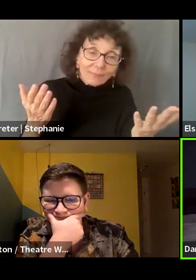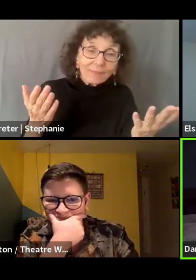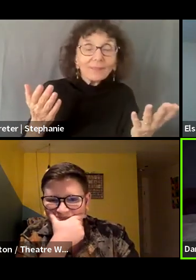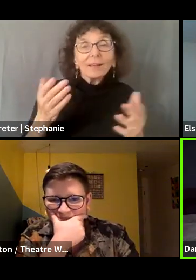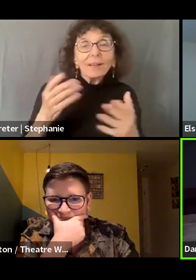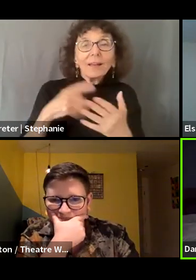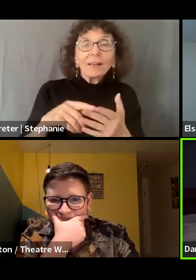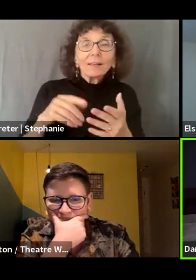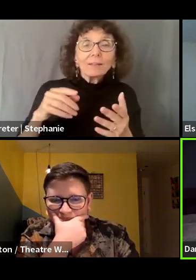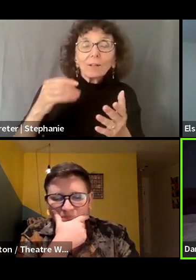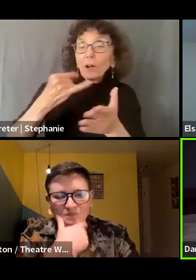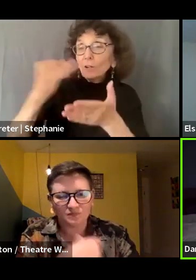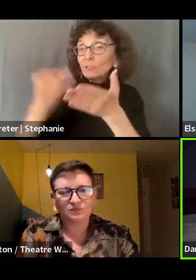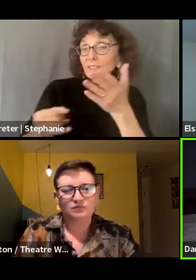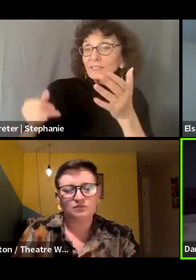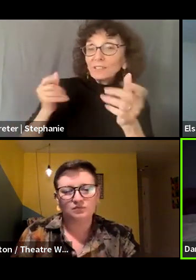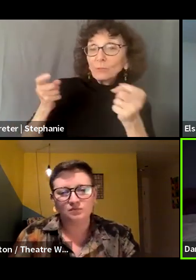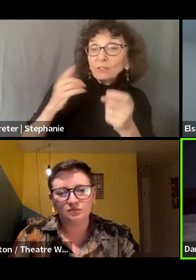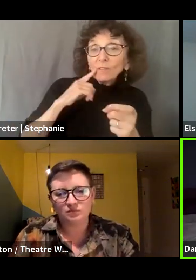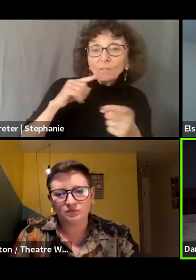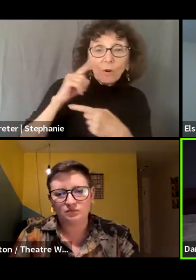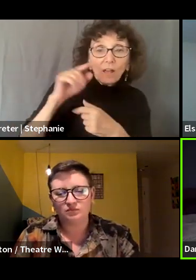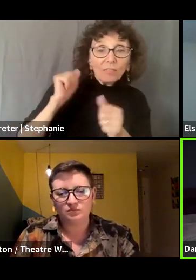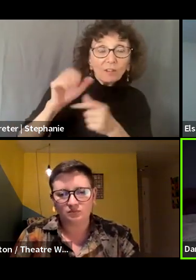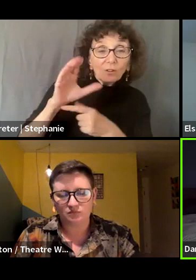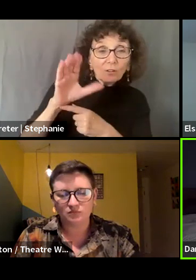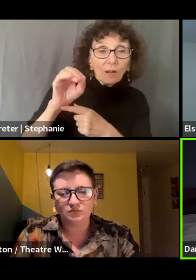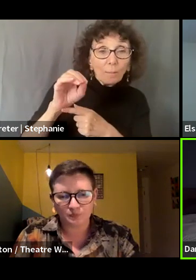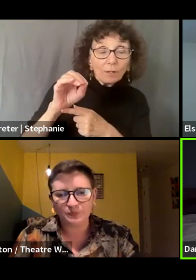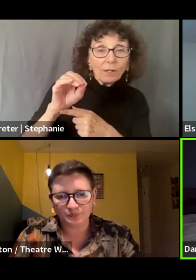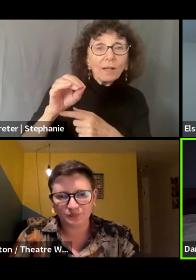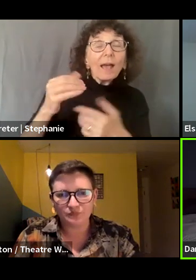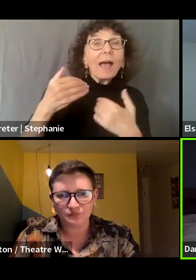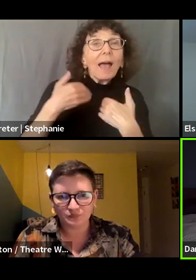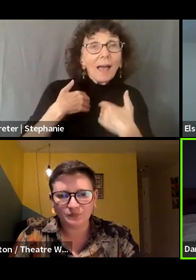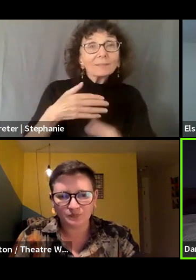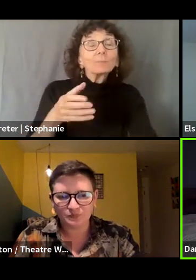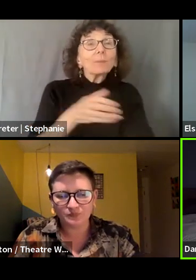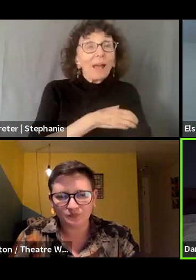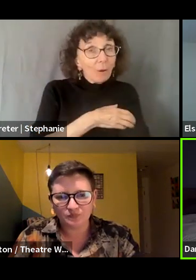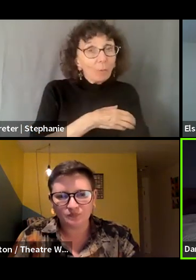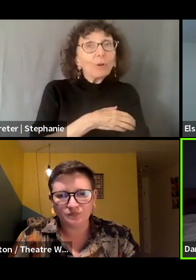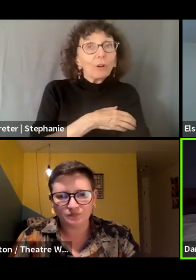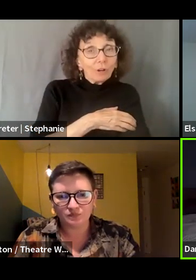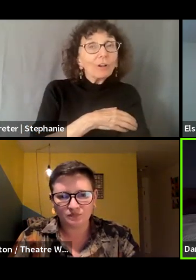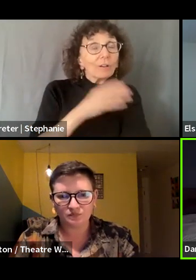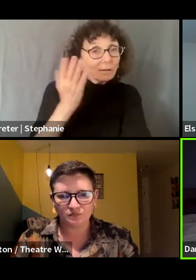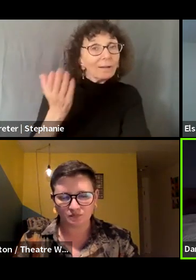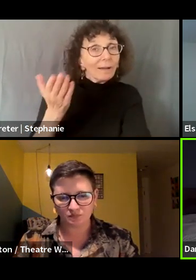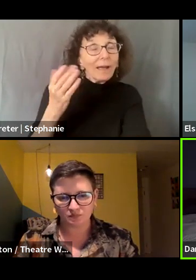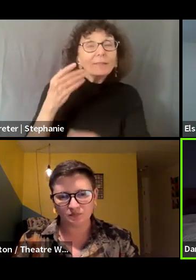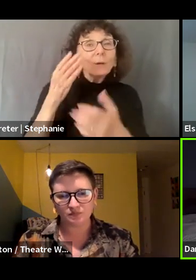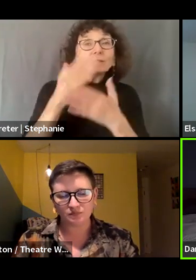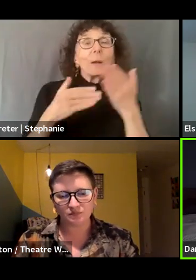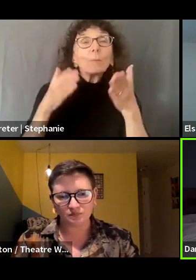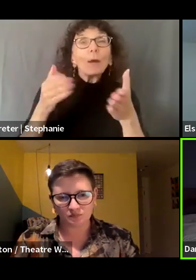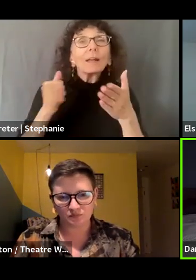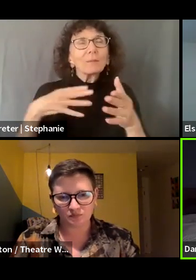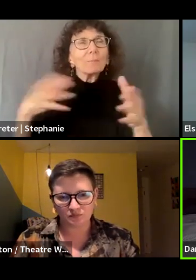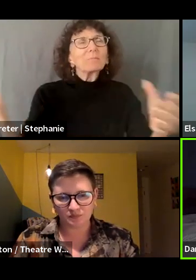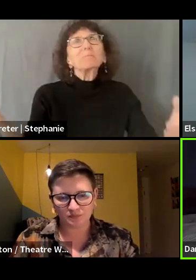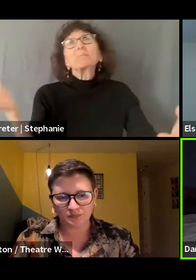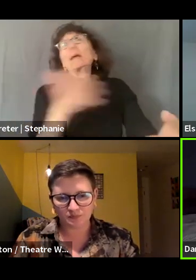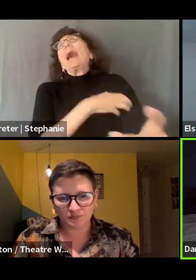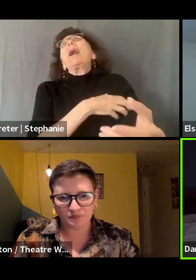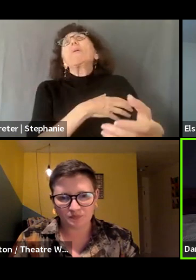the artistic director of a theater company holds a lot of power. There's also ways in which they have very little power, right? I think when we're talking about